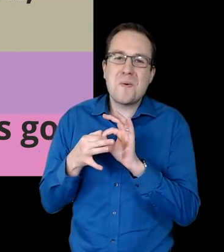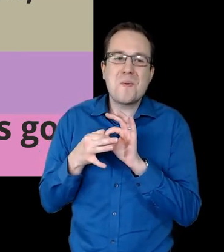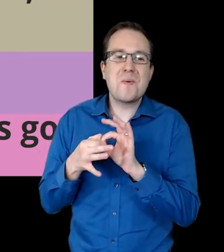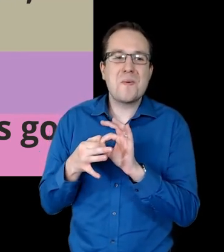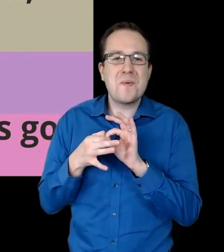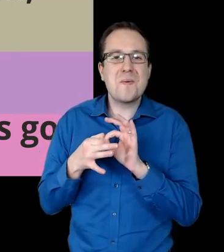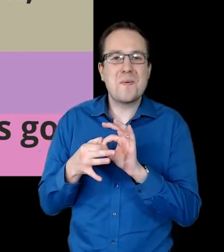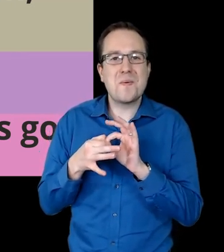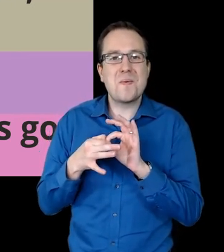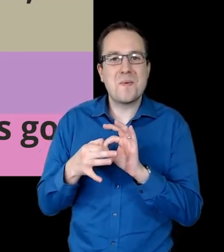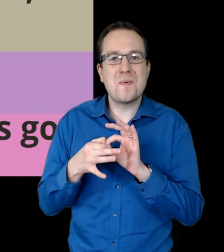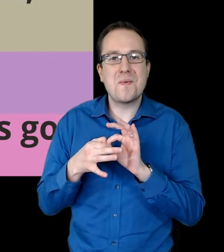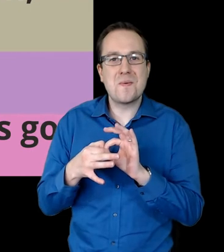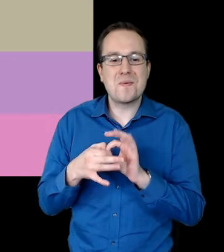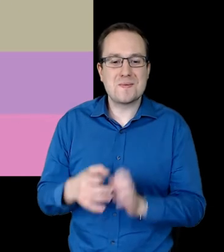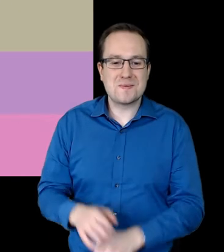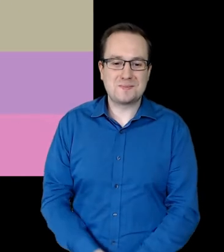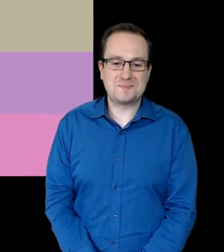us know.